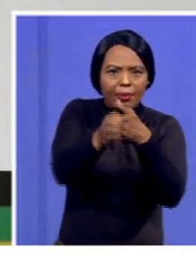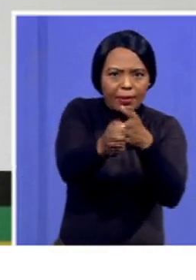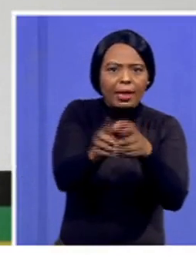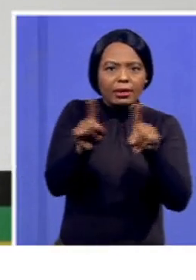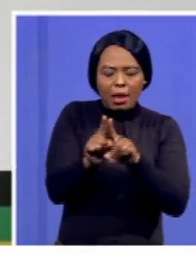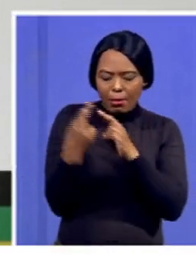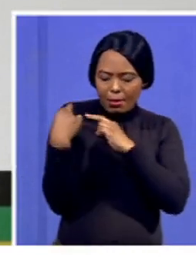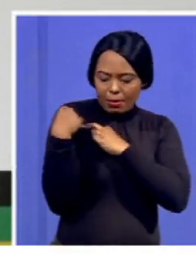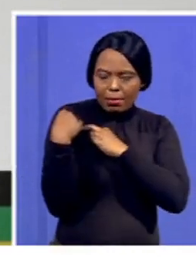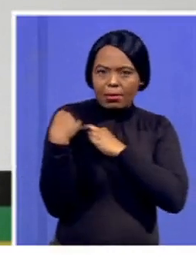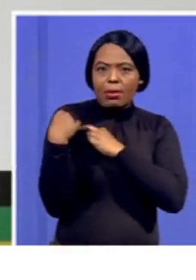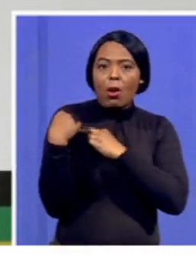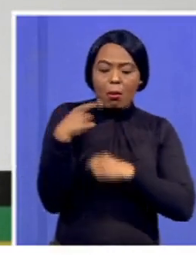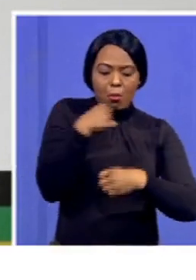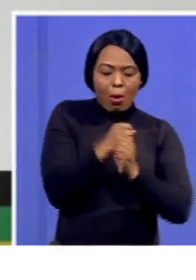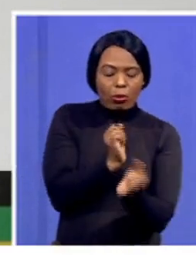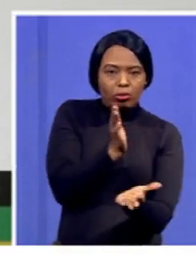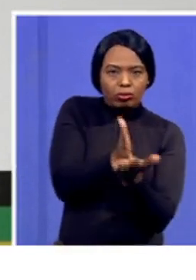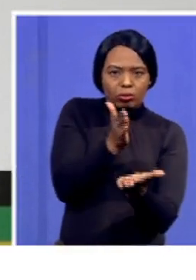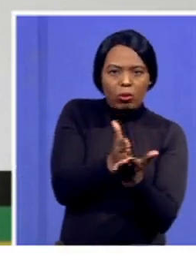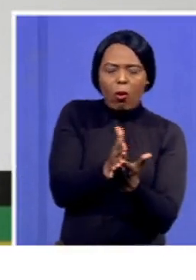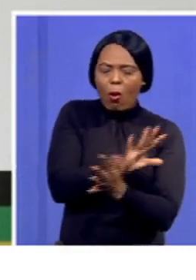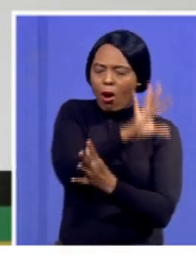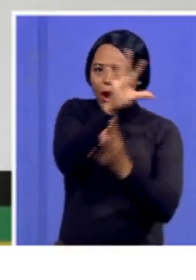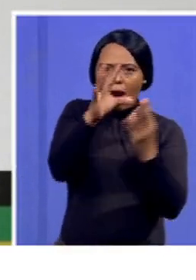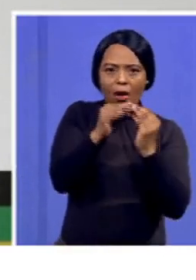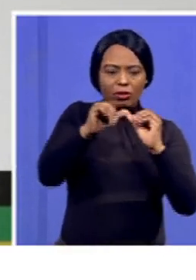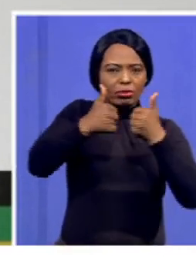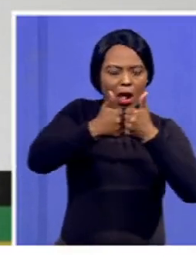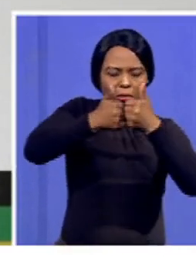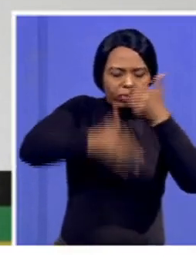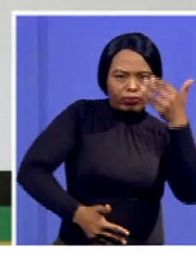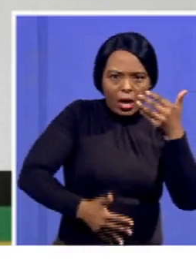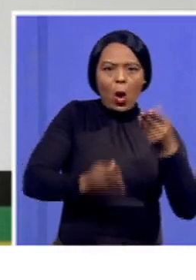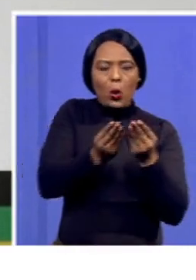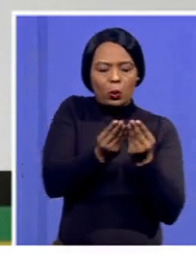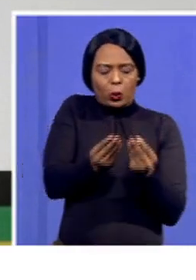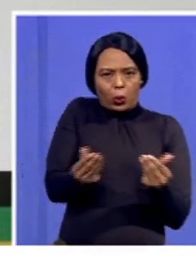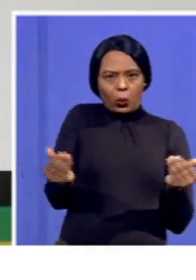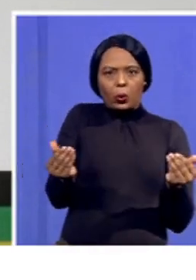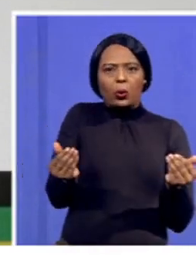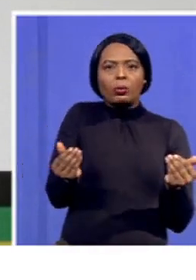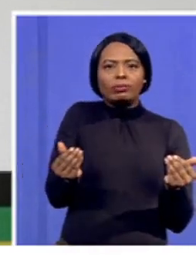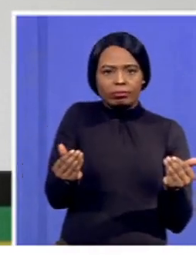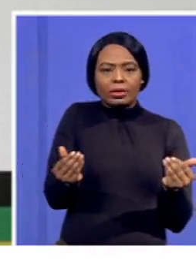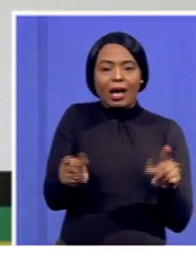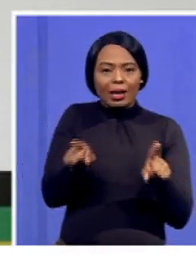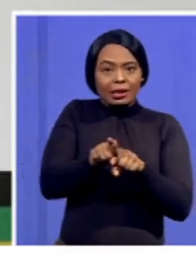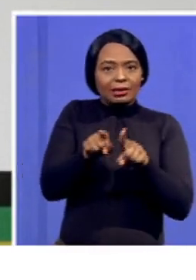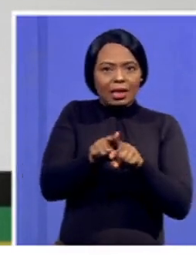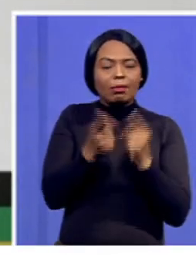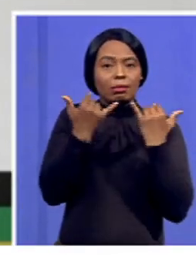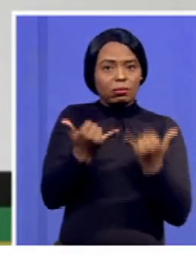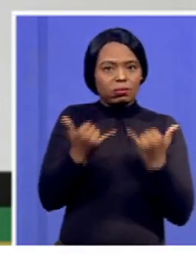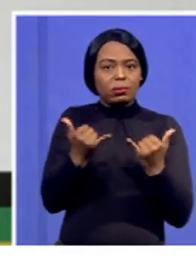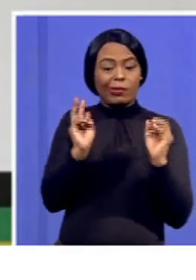to ensure that we deal with all these particular challenges. And we must also say that we are at